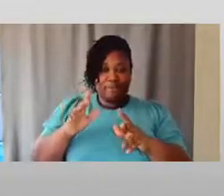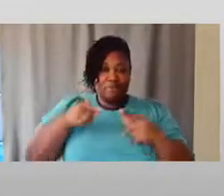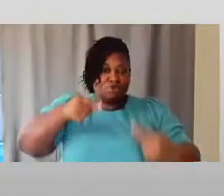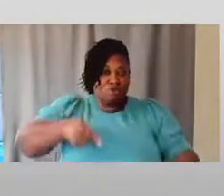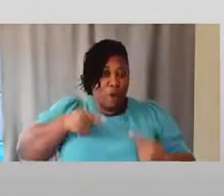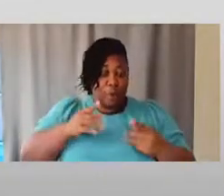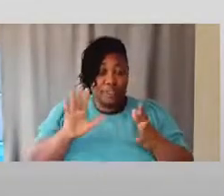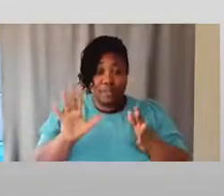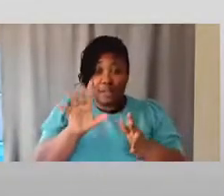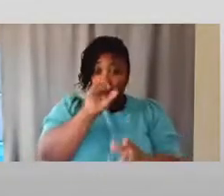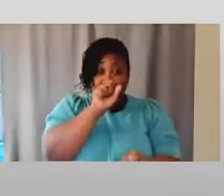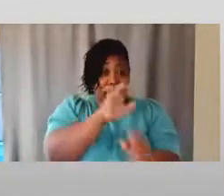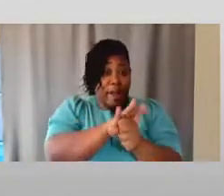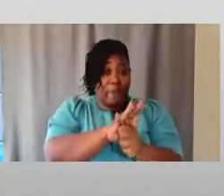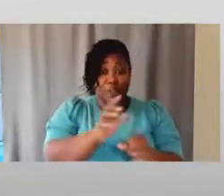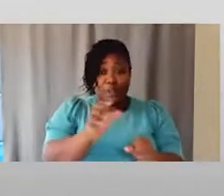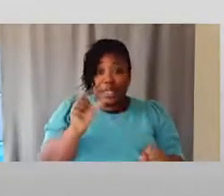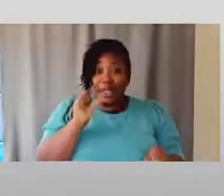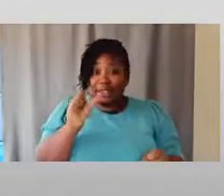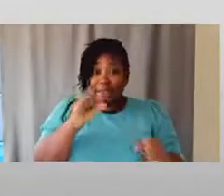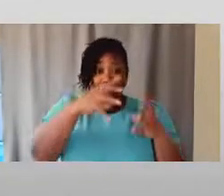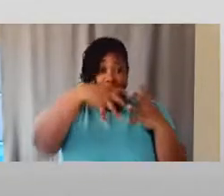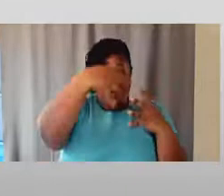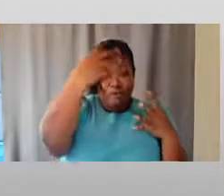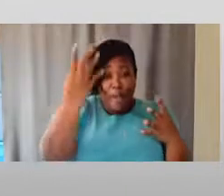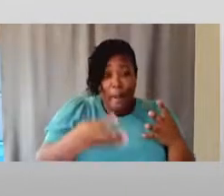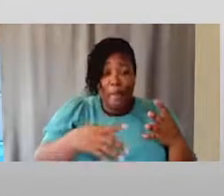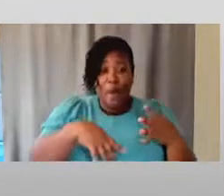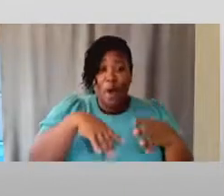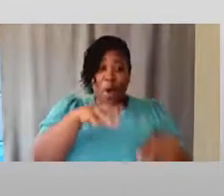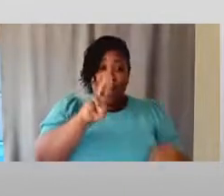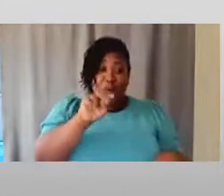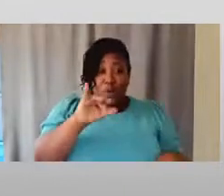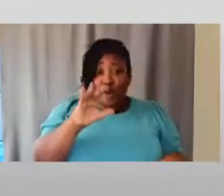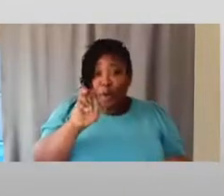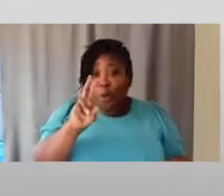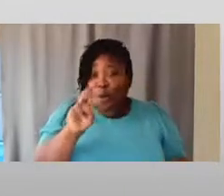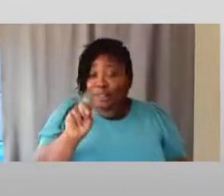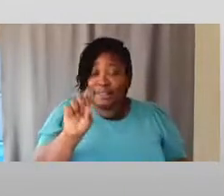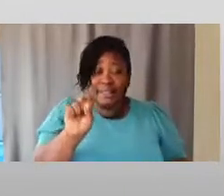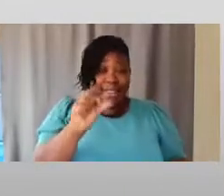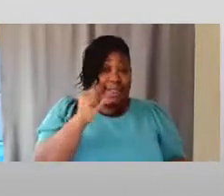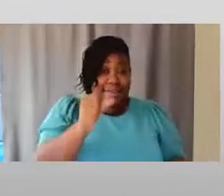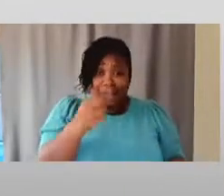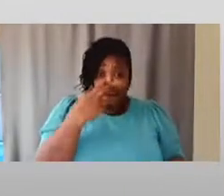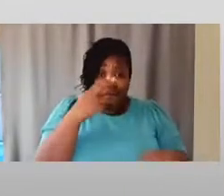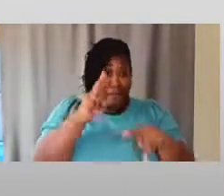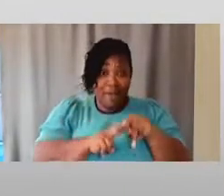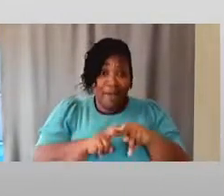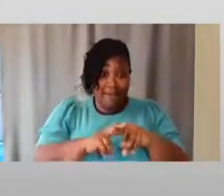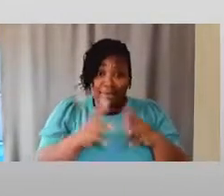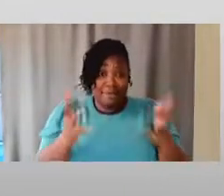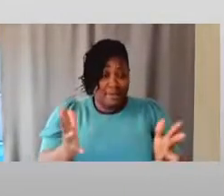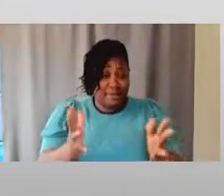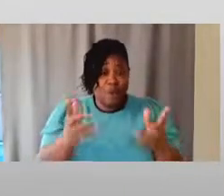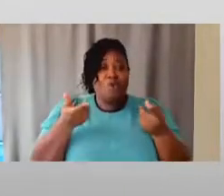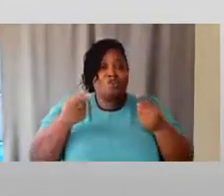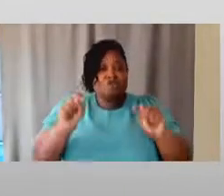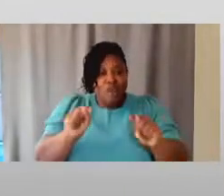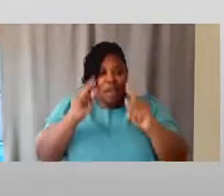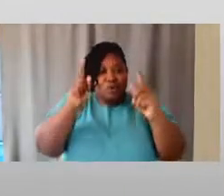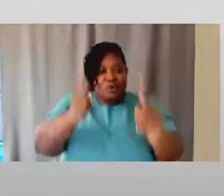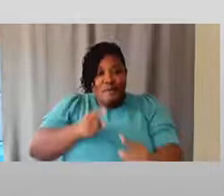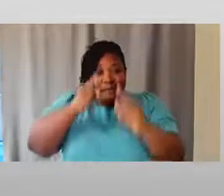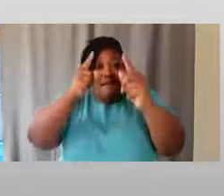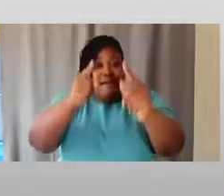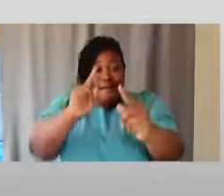cakewalk. It's not rainbows and unicorns. This isn't fun. We just, we're trying to get to the fun. We're trying to